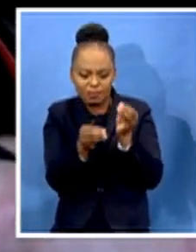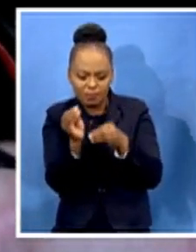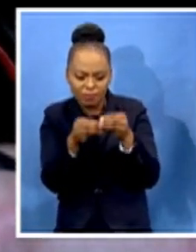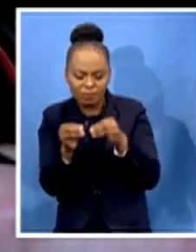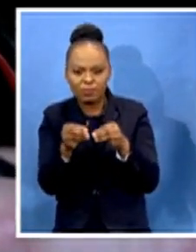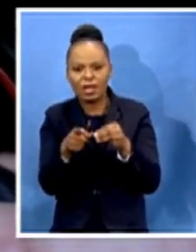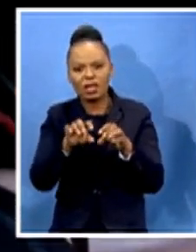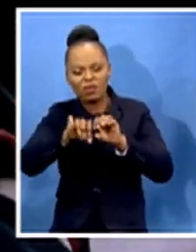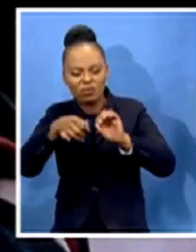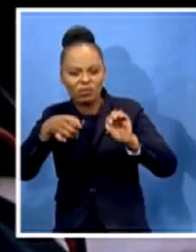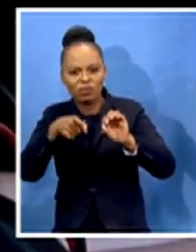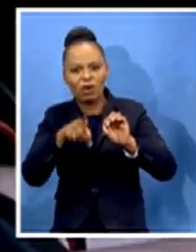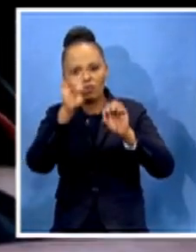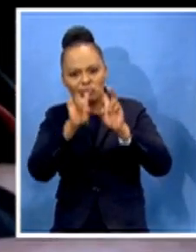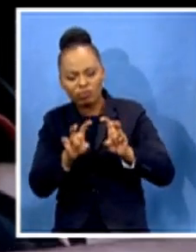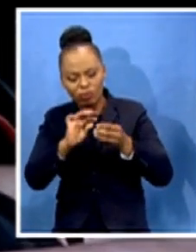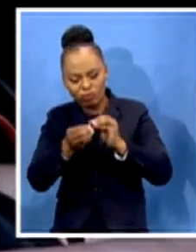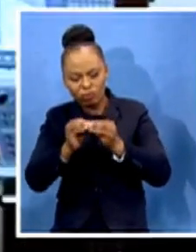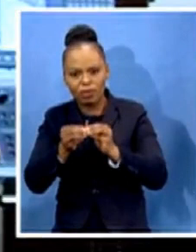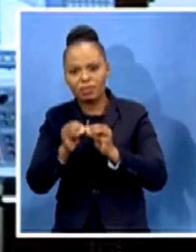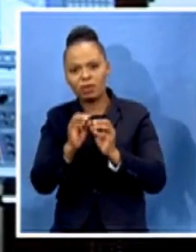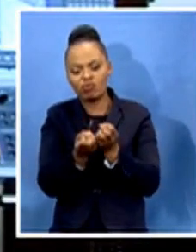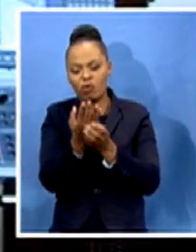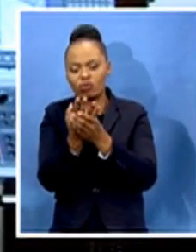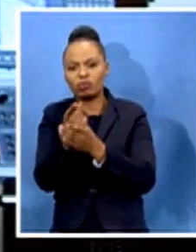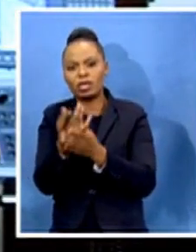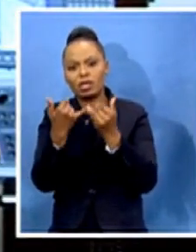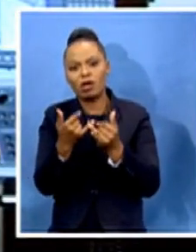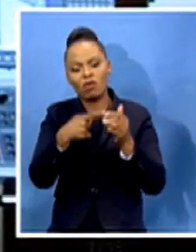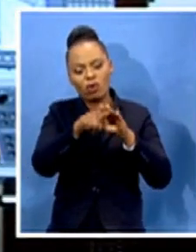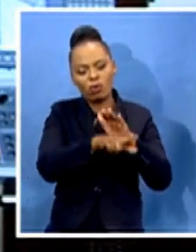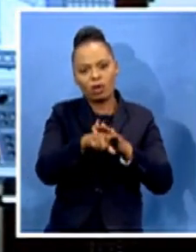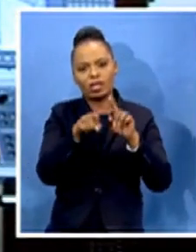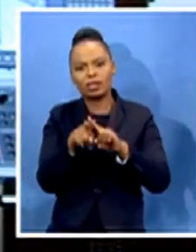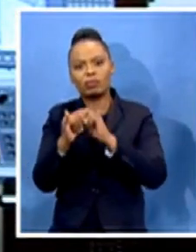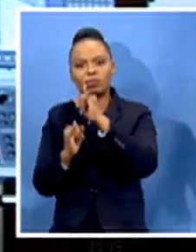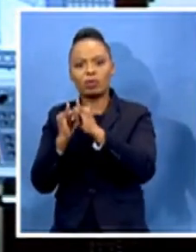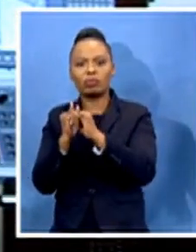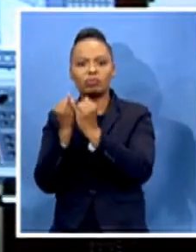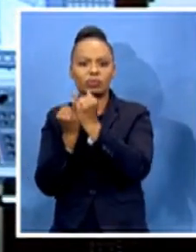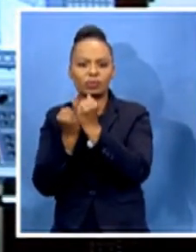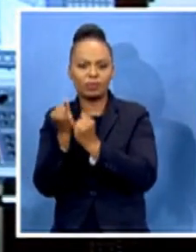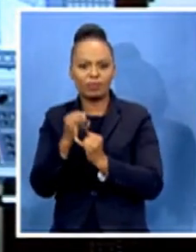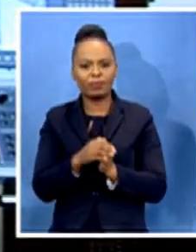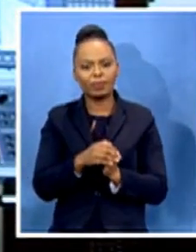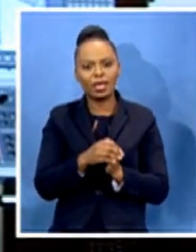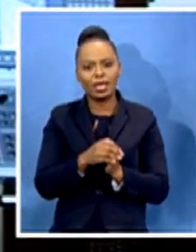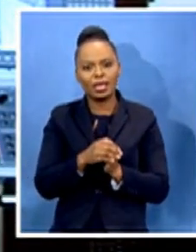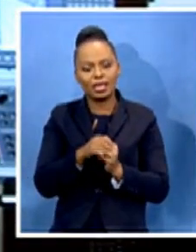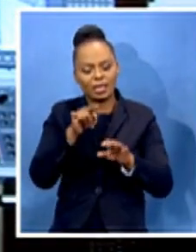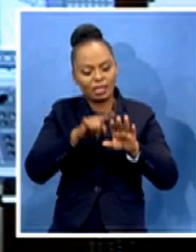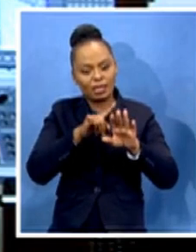producing devices for locally underprivileged amputees. Our main target with the touch hand is to look at a local option.